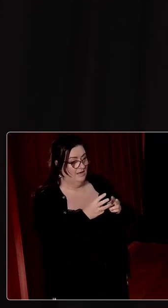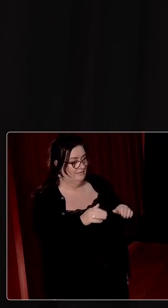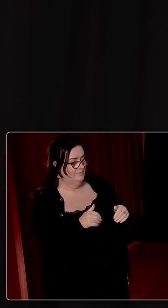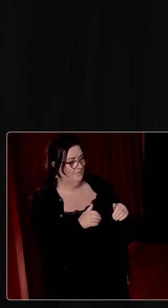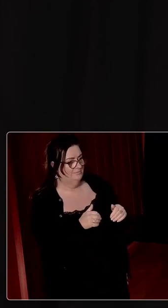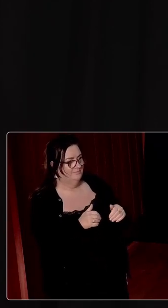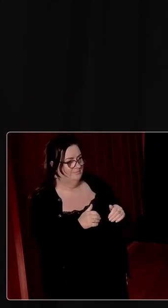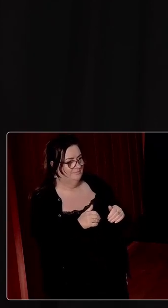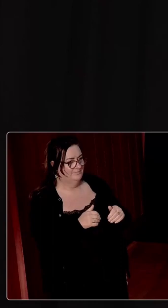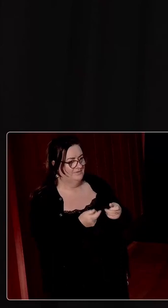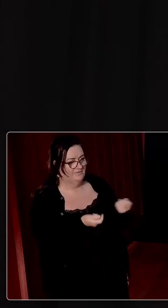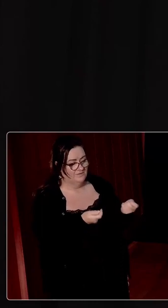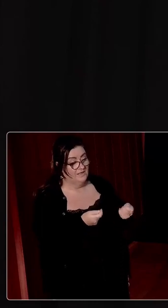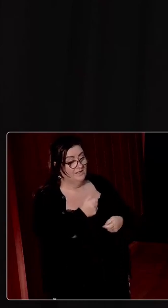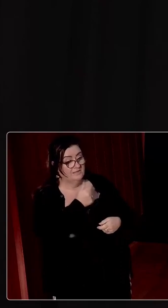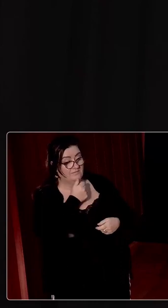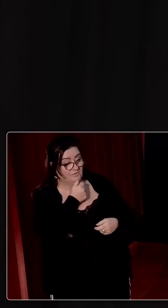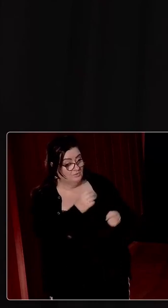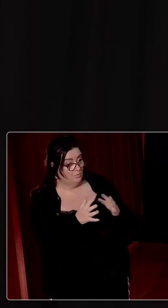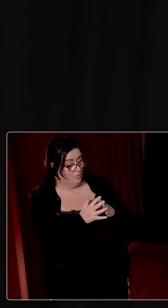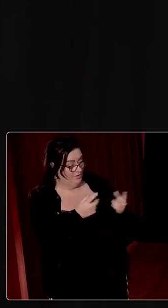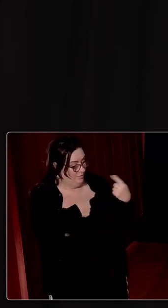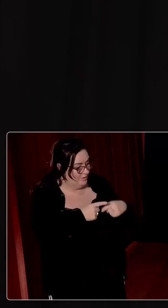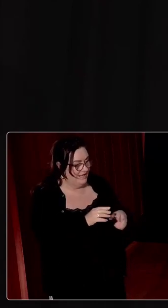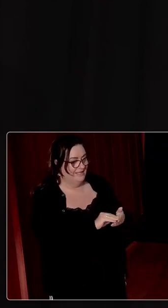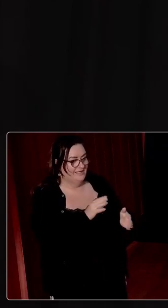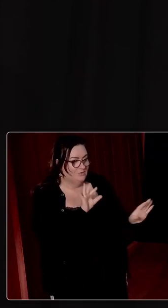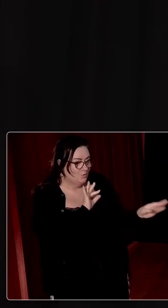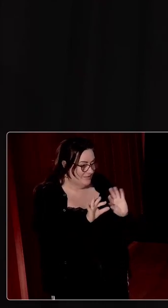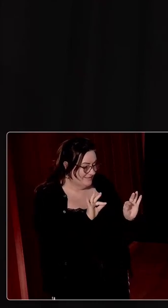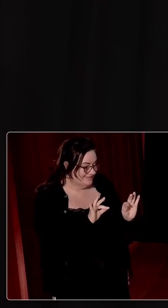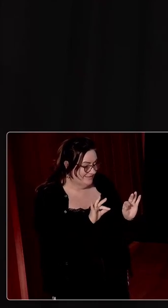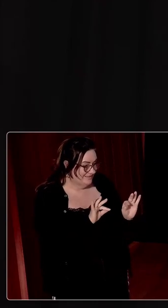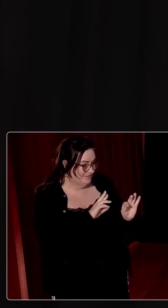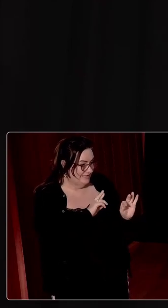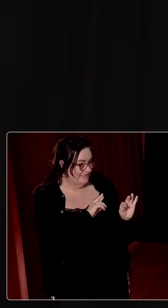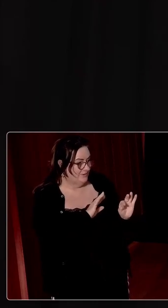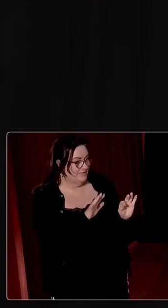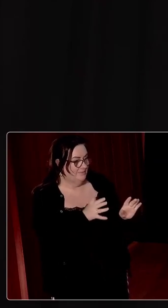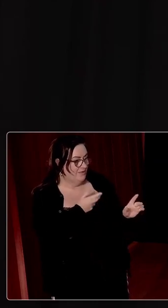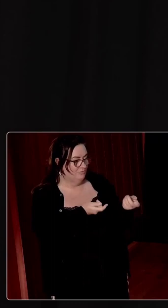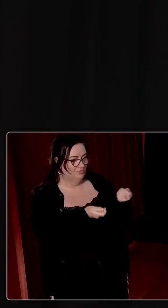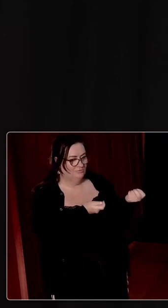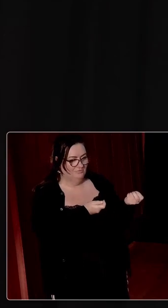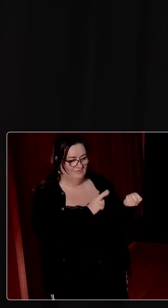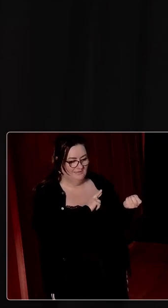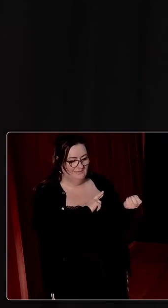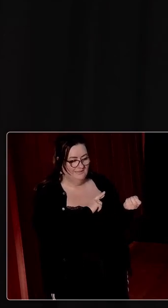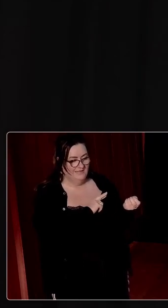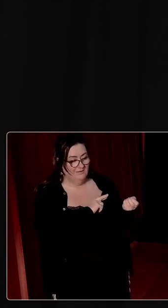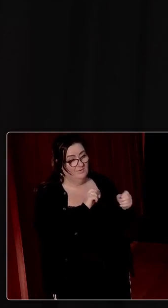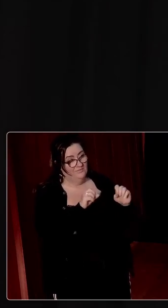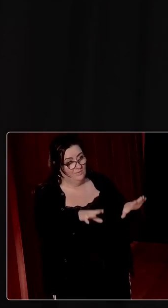war that Britain was involved in that we had a choice about. So it was a decisive act of sovereignty and in that sense. But of